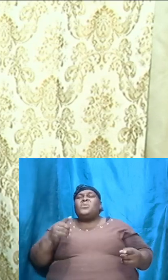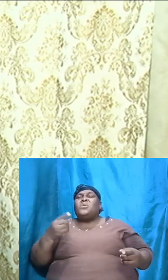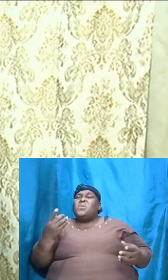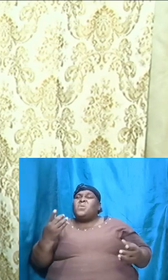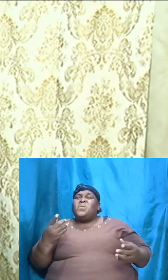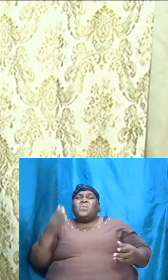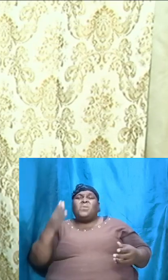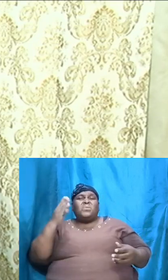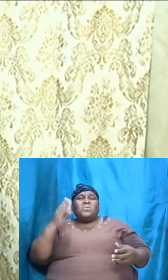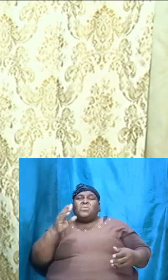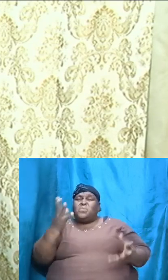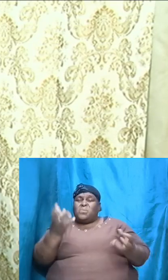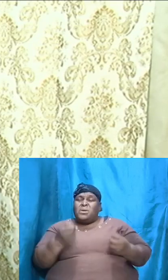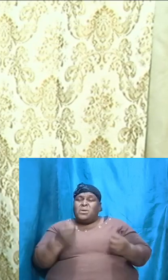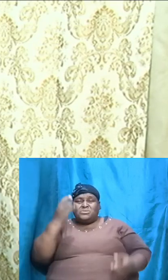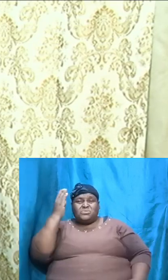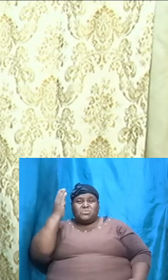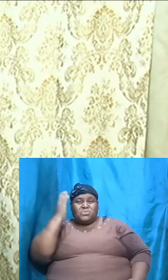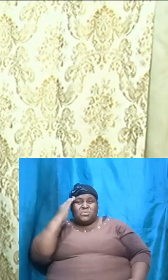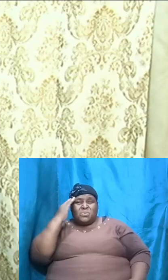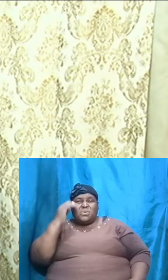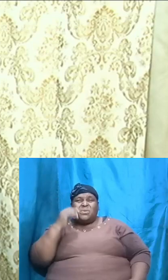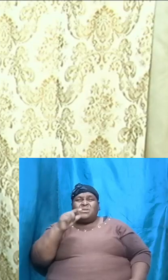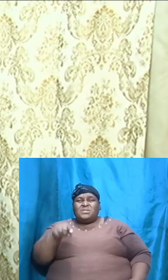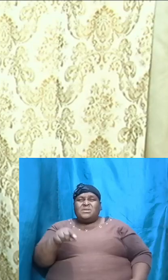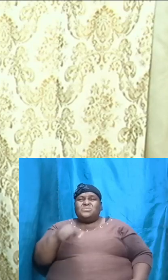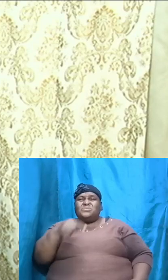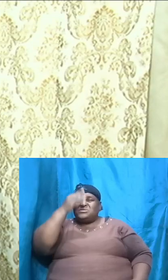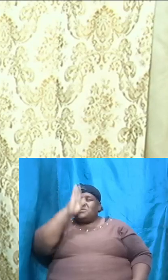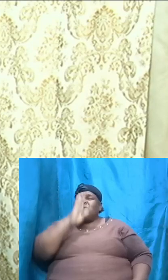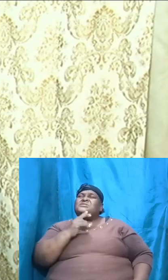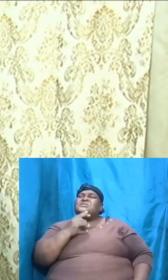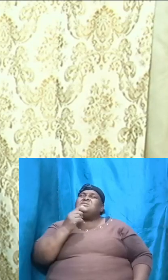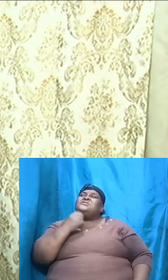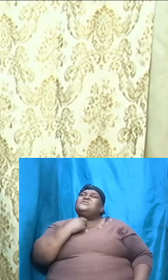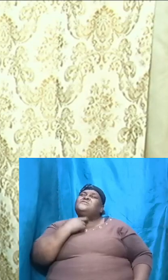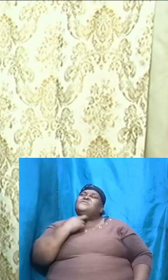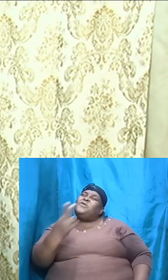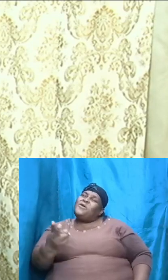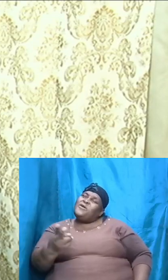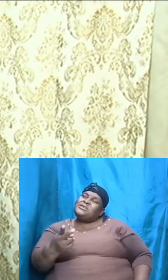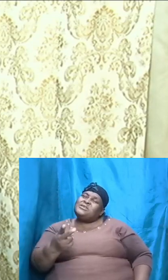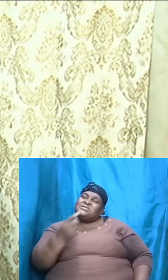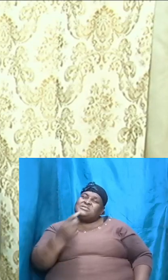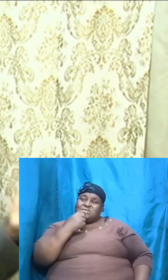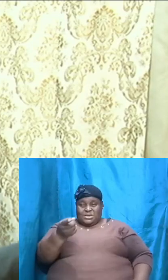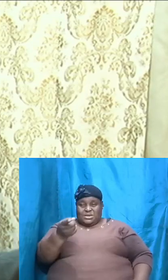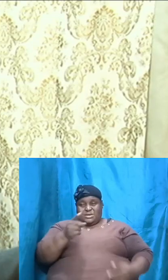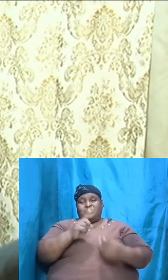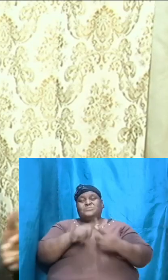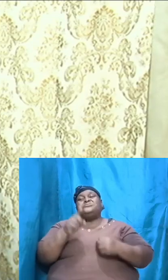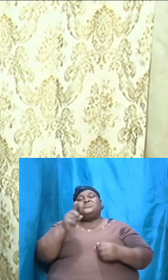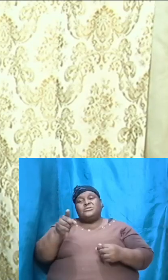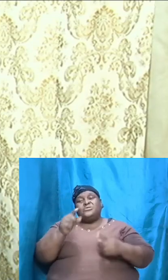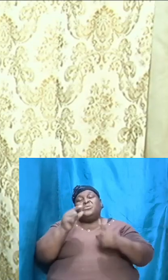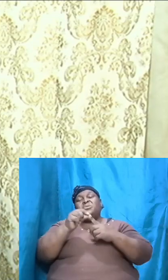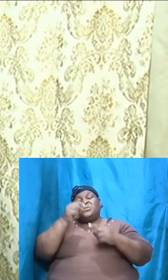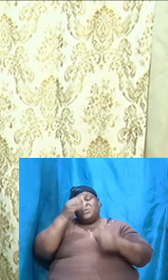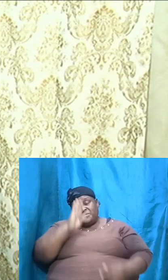wanted to know that this was God speaking this was the word of God